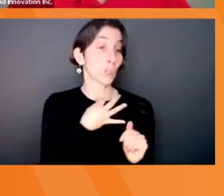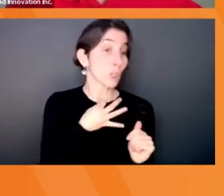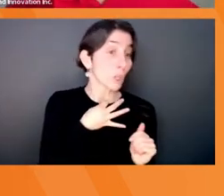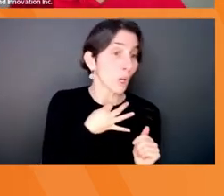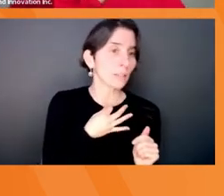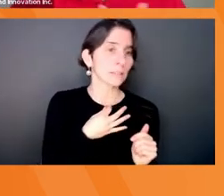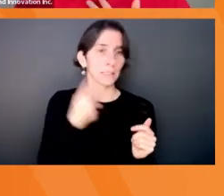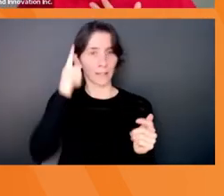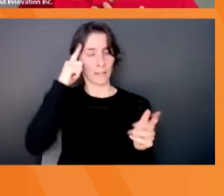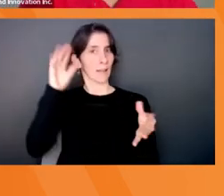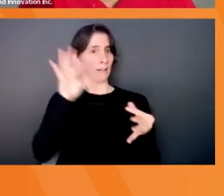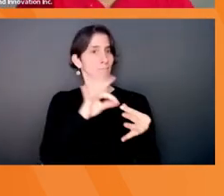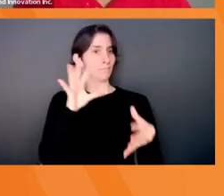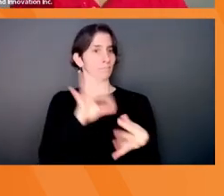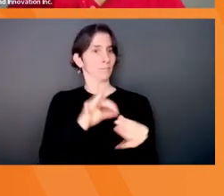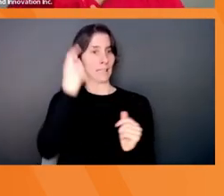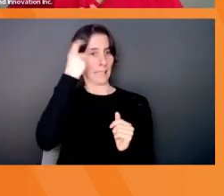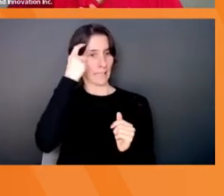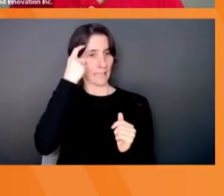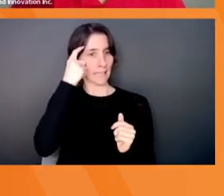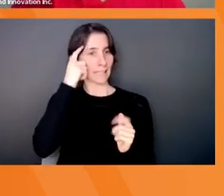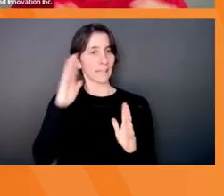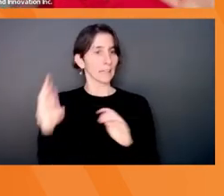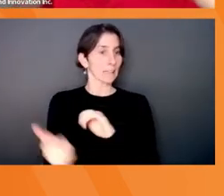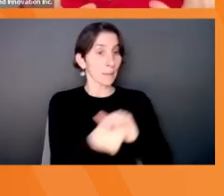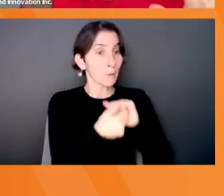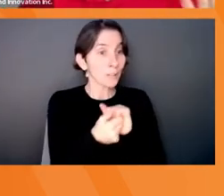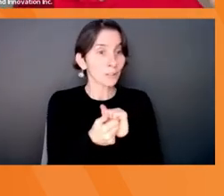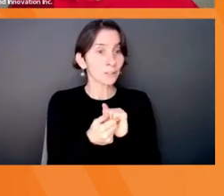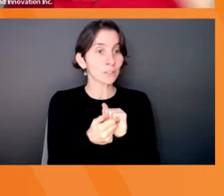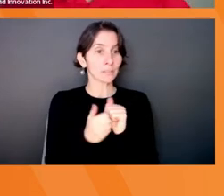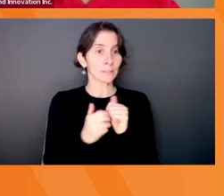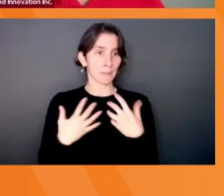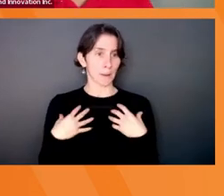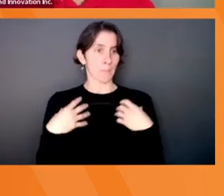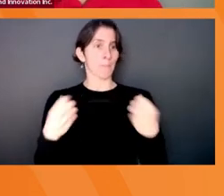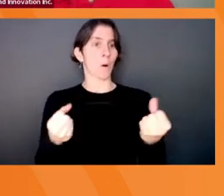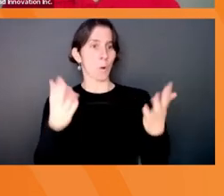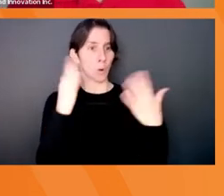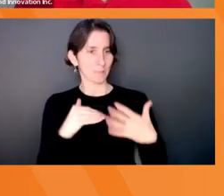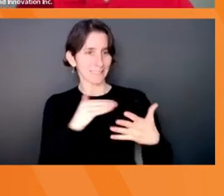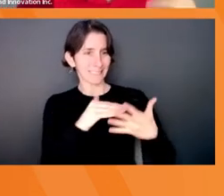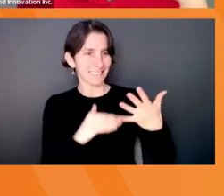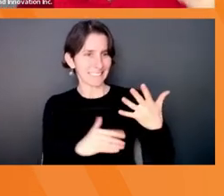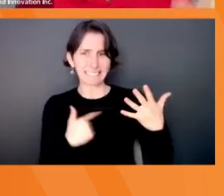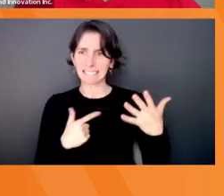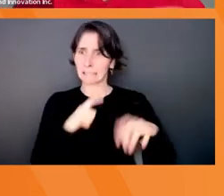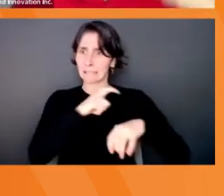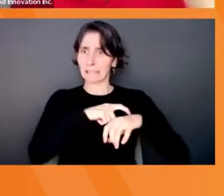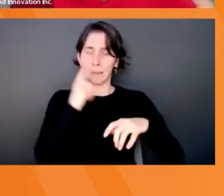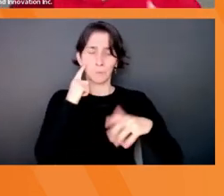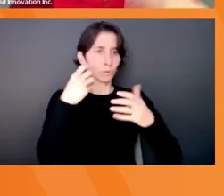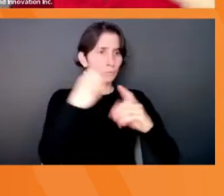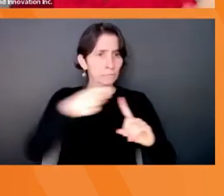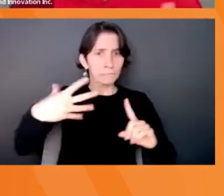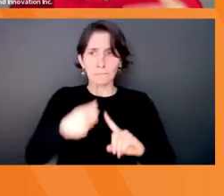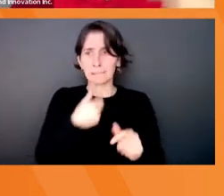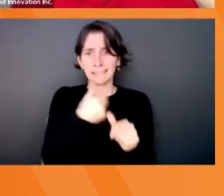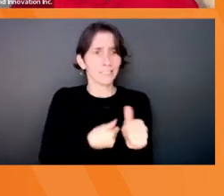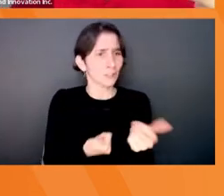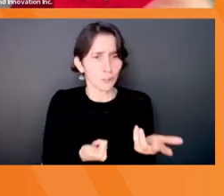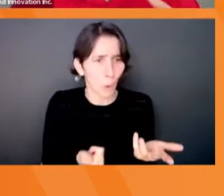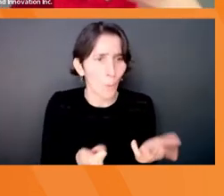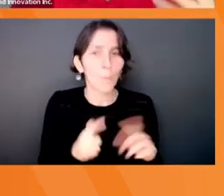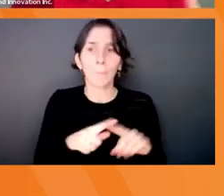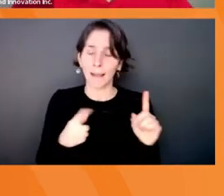being bold, something I call prototype thinking and creative resilience. I don't have the time to talk about all these things. But these are ways in which we can start nurturing